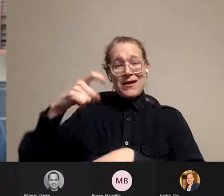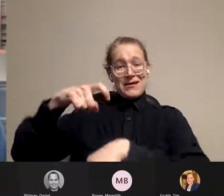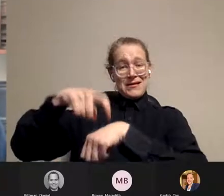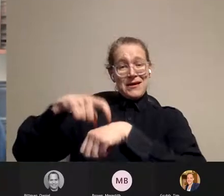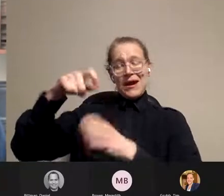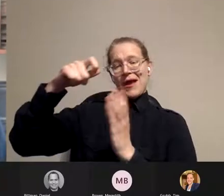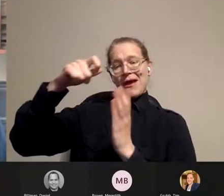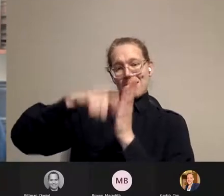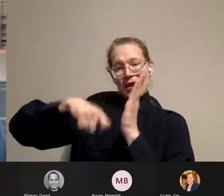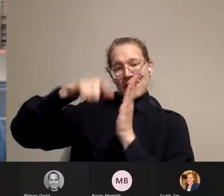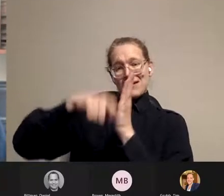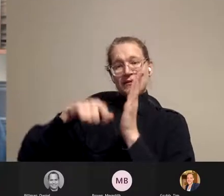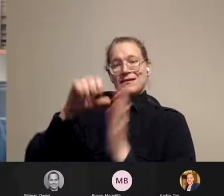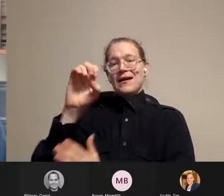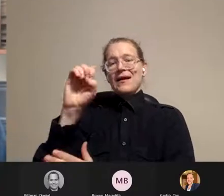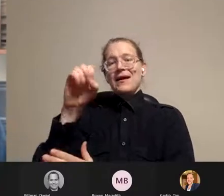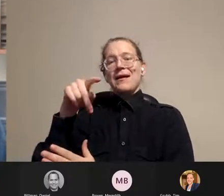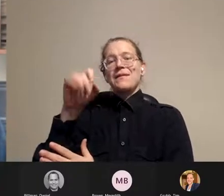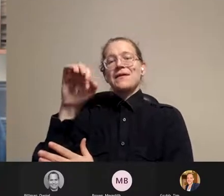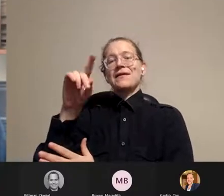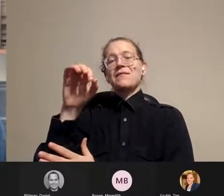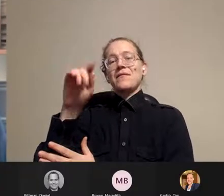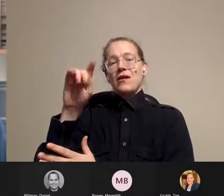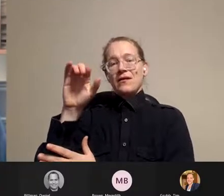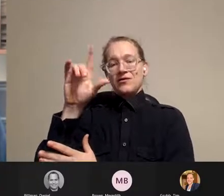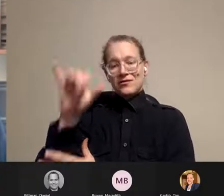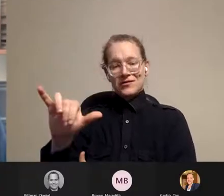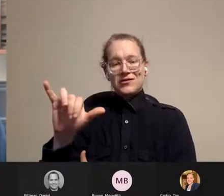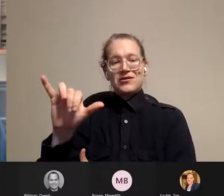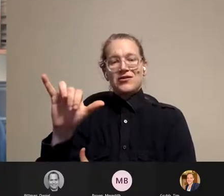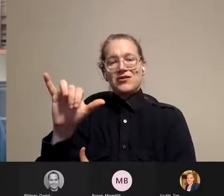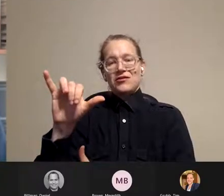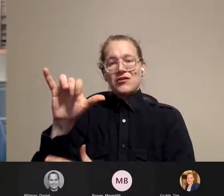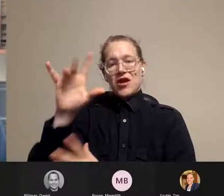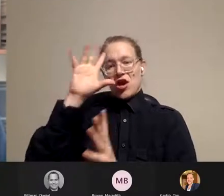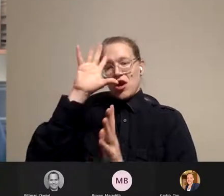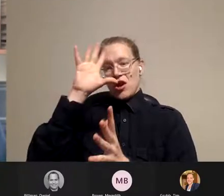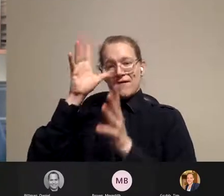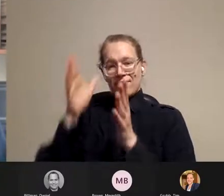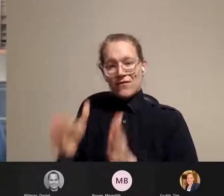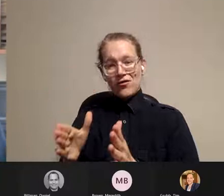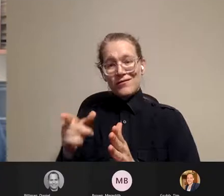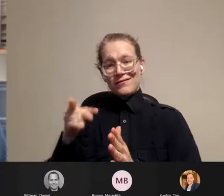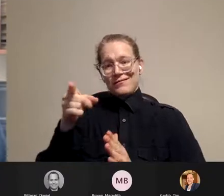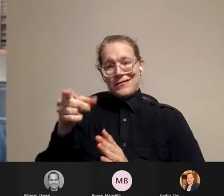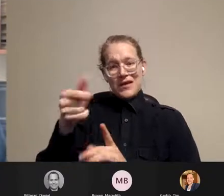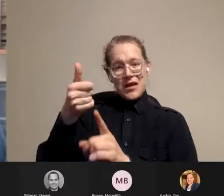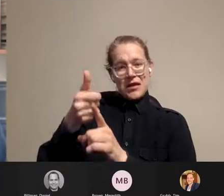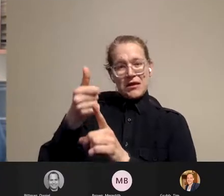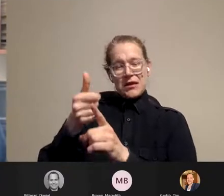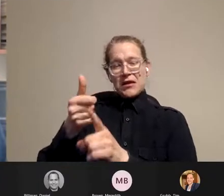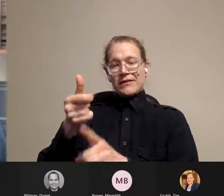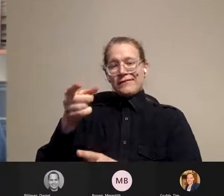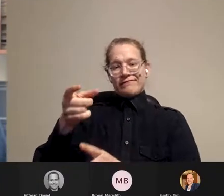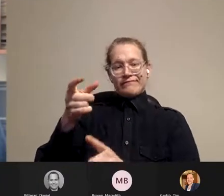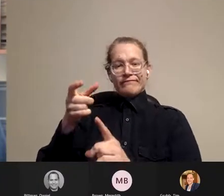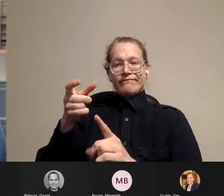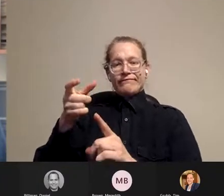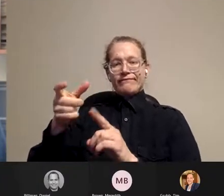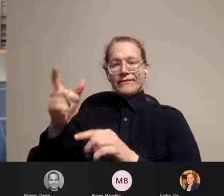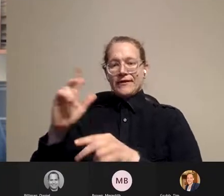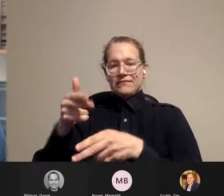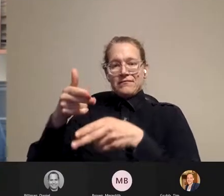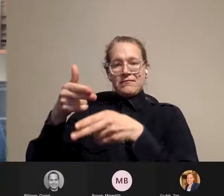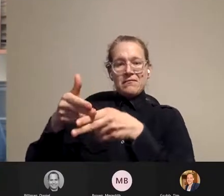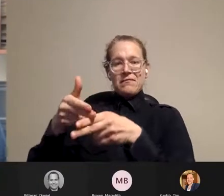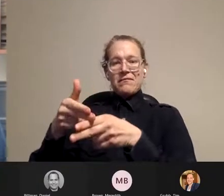epidemiology innovators and has also been listed as one of the world's most influential scientific minds. A native of Malta,